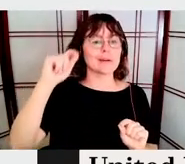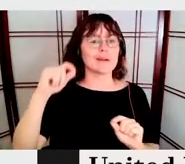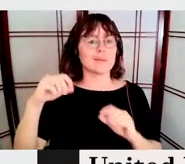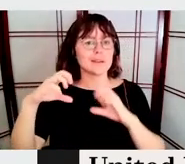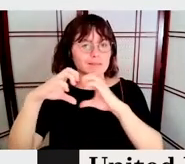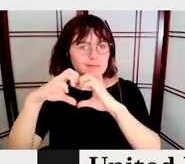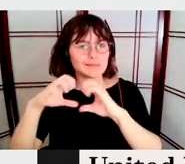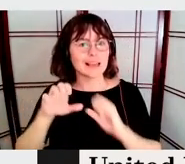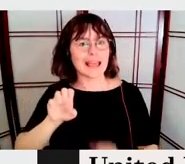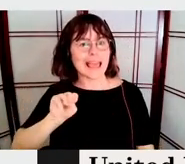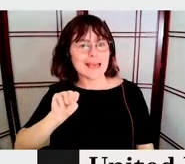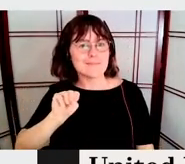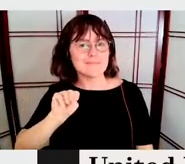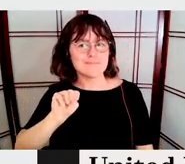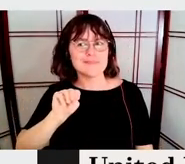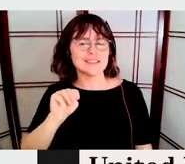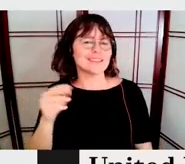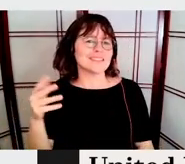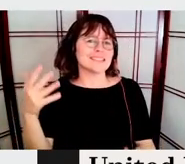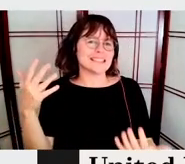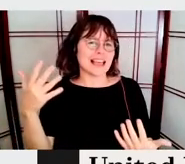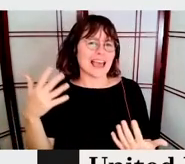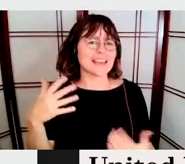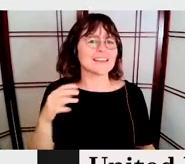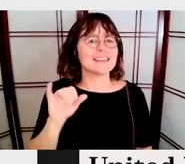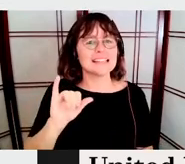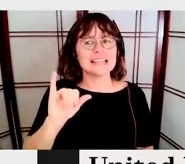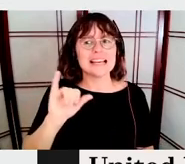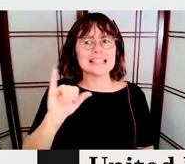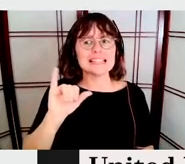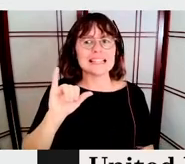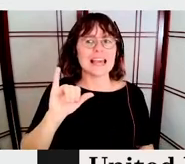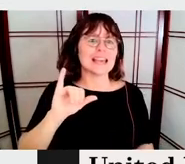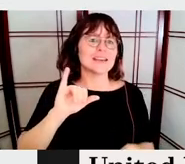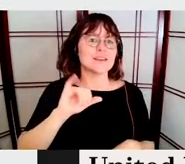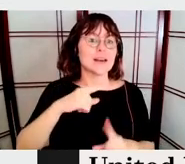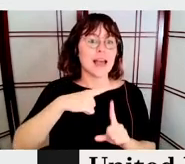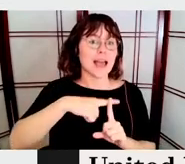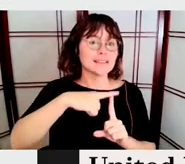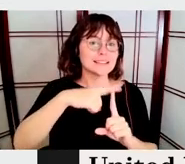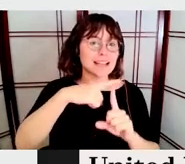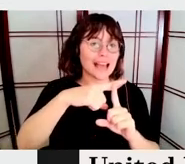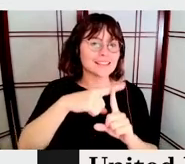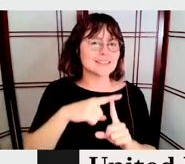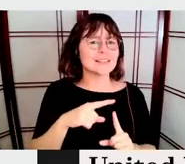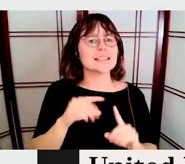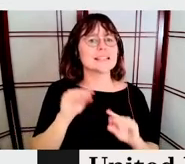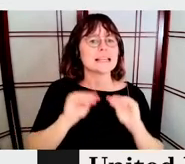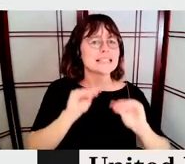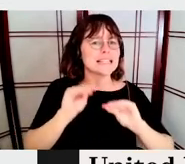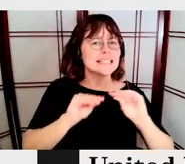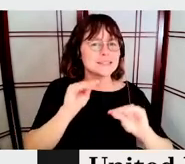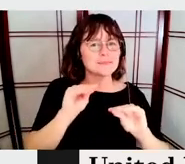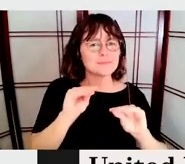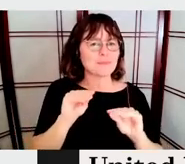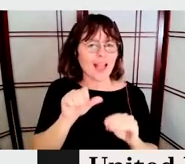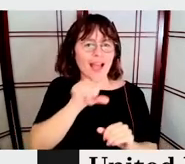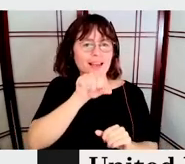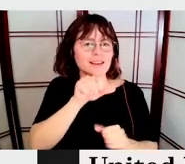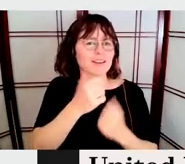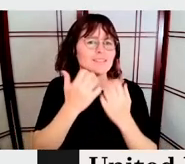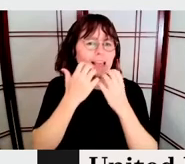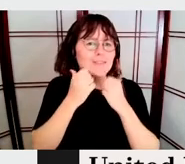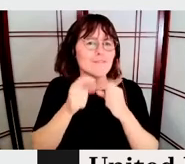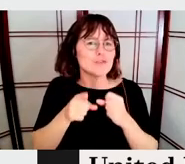kisses. So it's like, I love you so much. I send you three Christmas and I sign. It is, it it's very simple and, and, and very